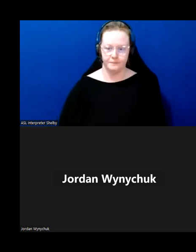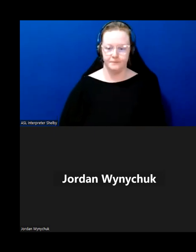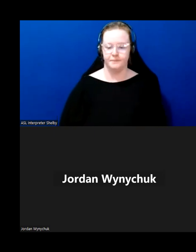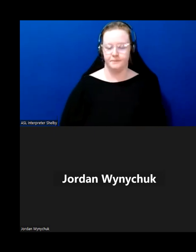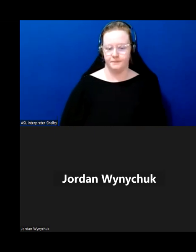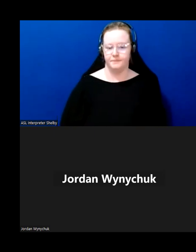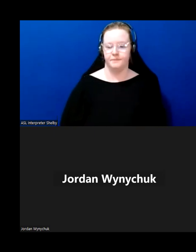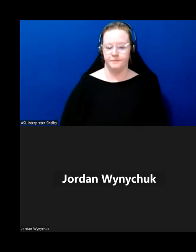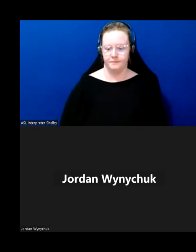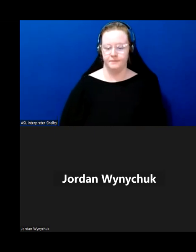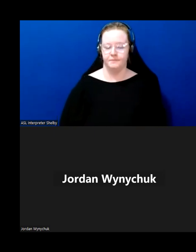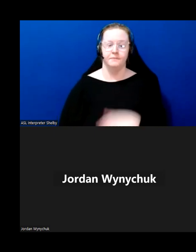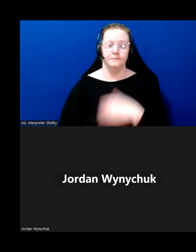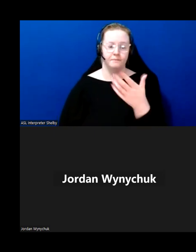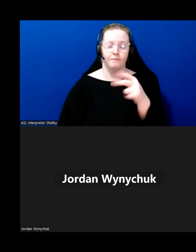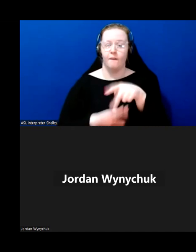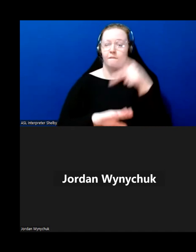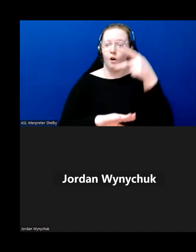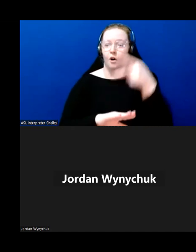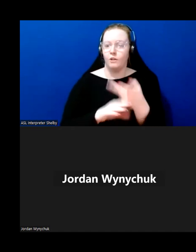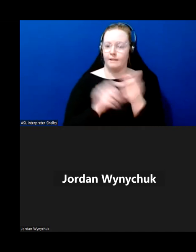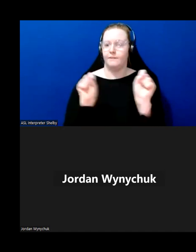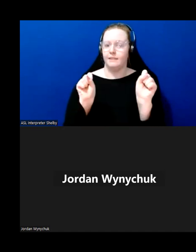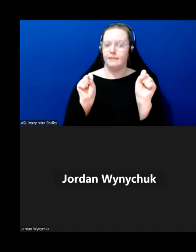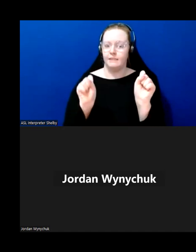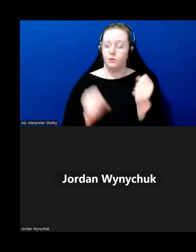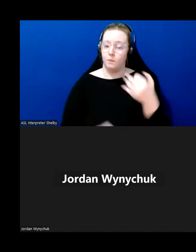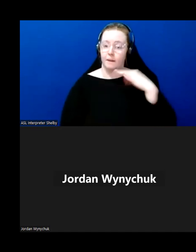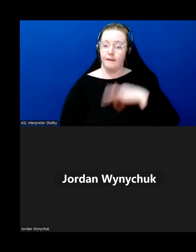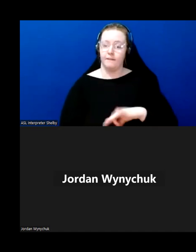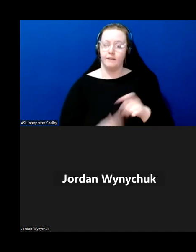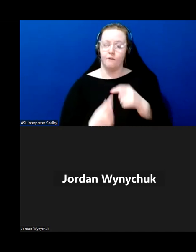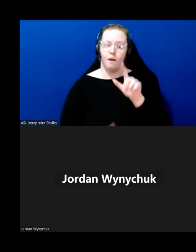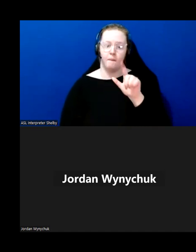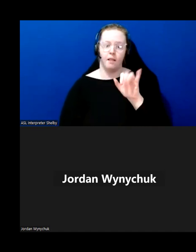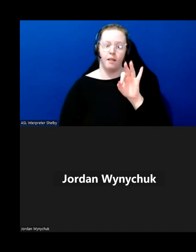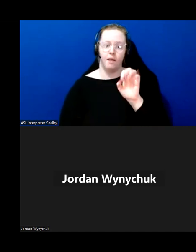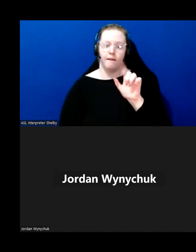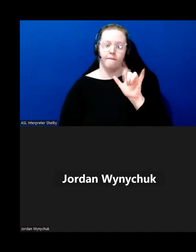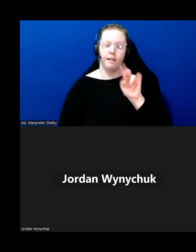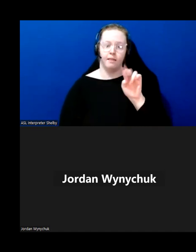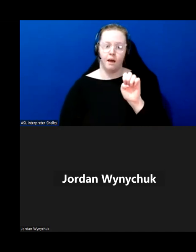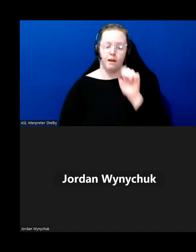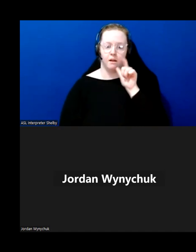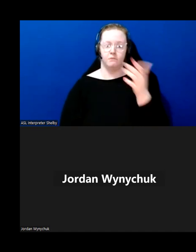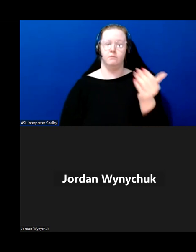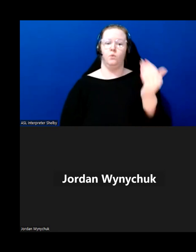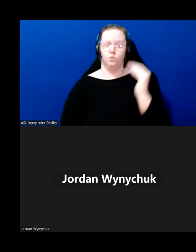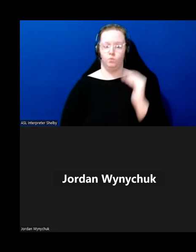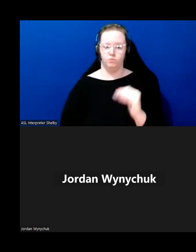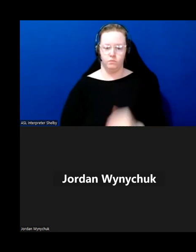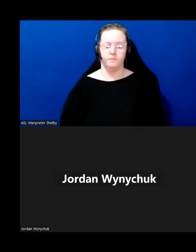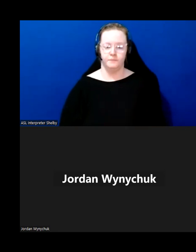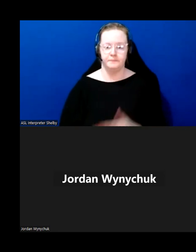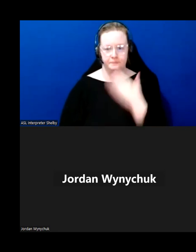fall safety benefits of uh lifeline uh katherine you want to go to the next slide please